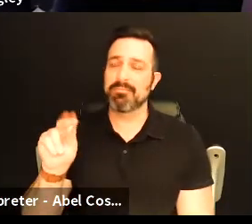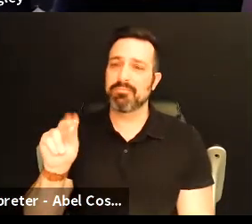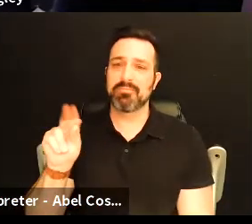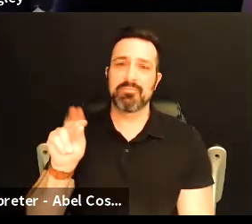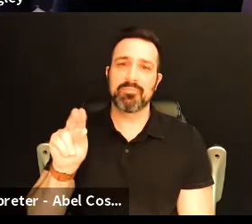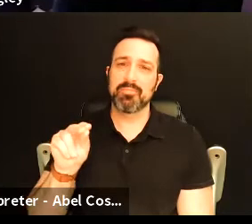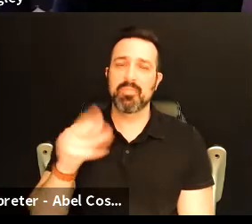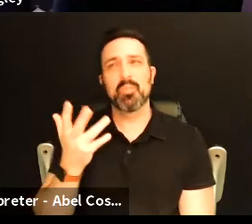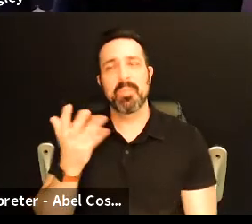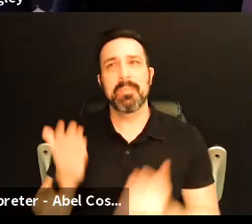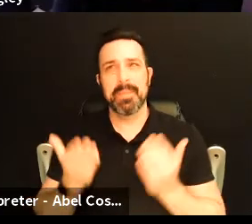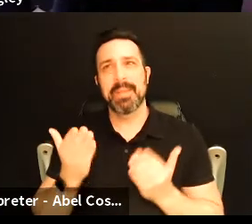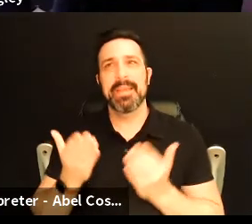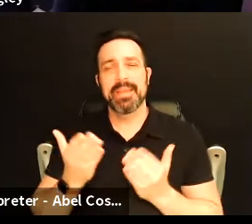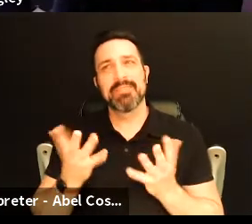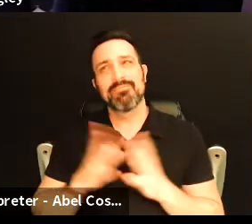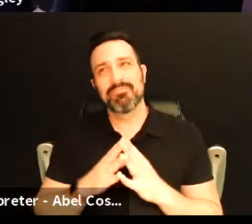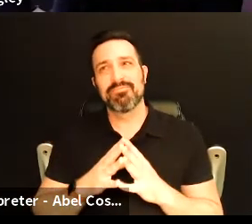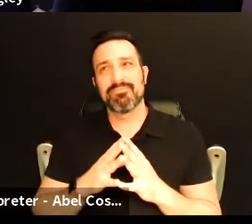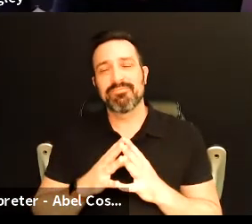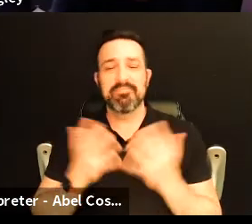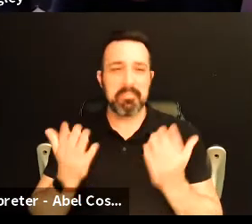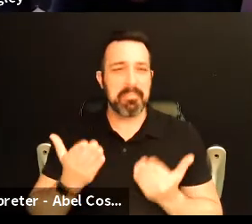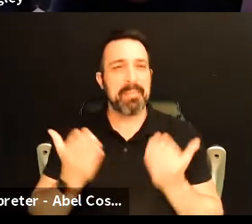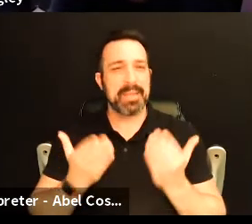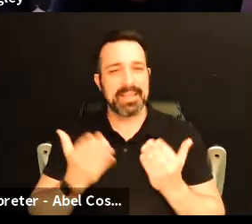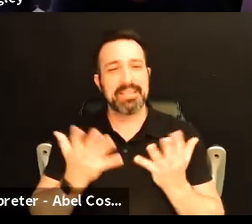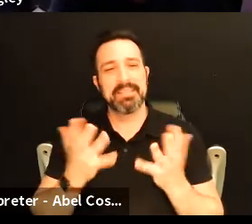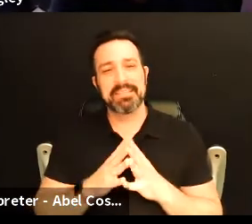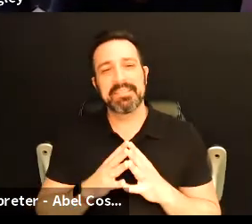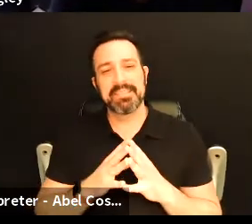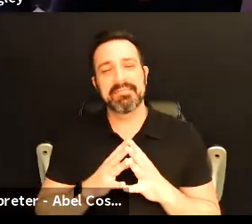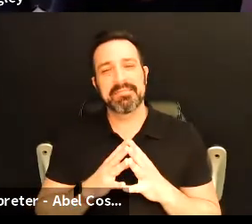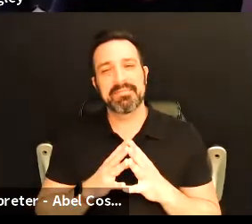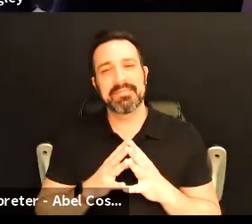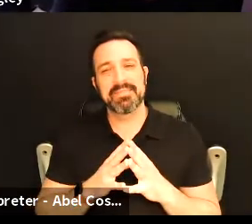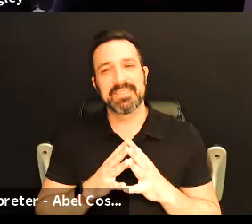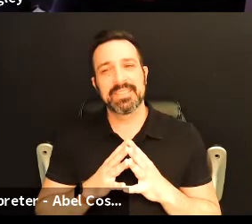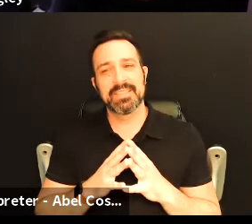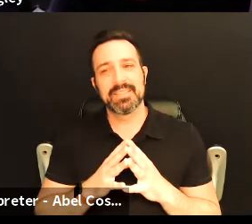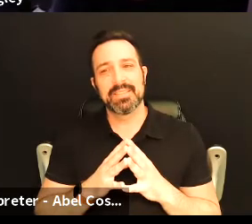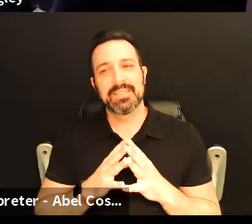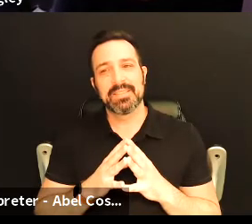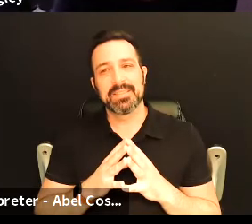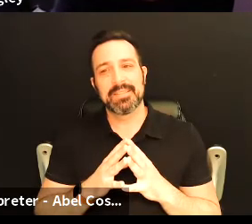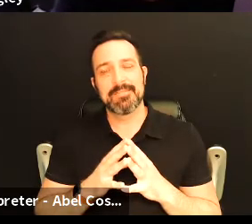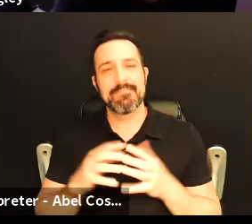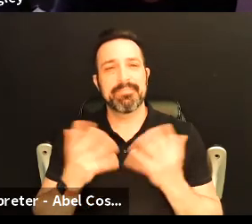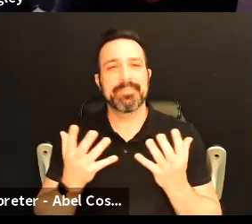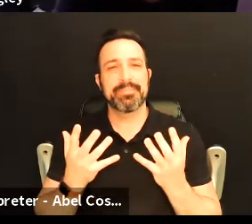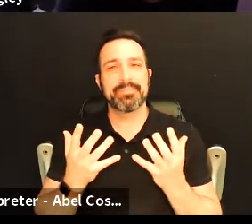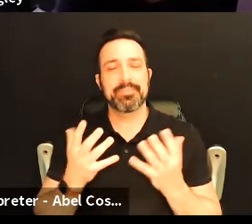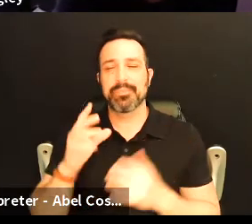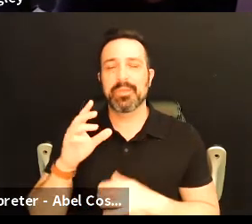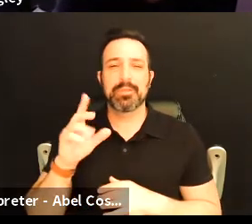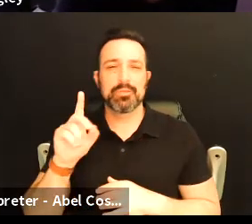well maybe maybe so um don't